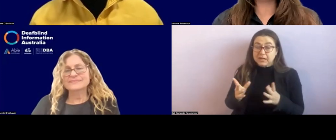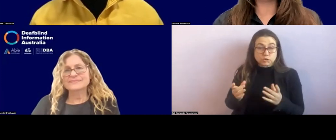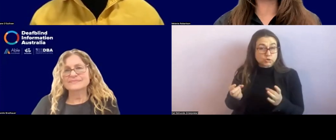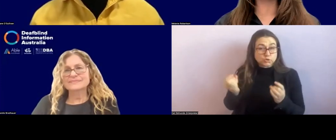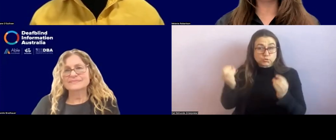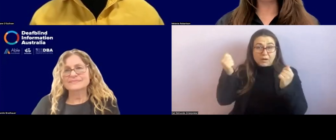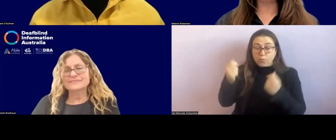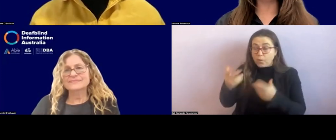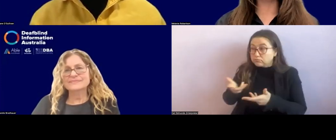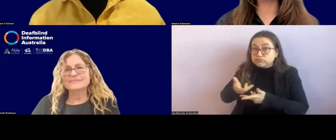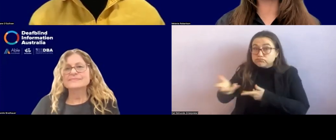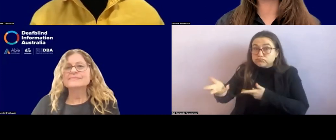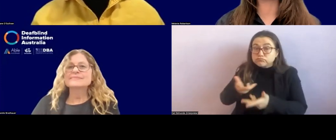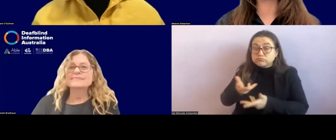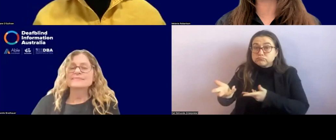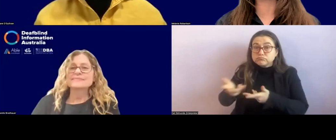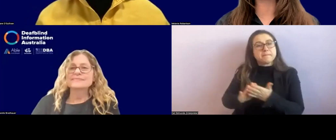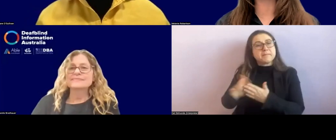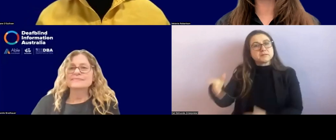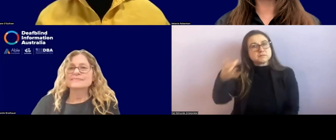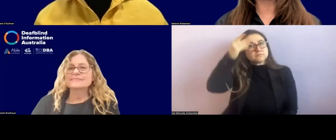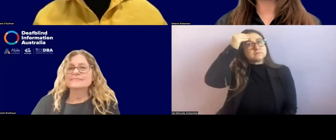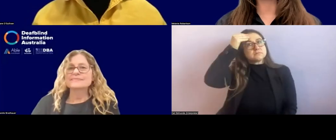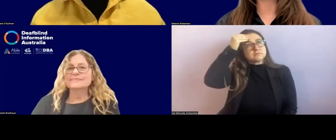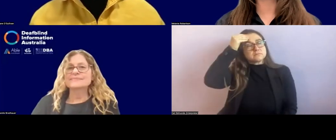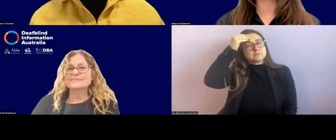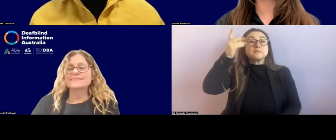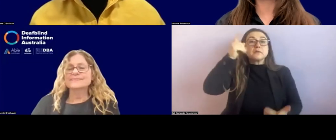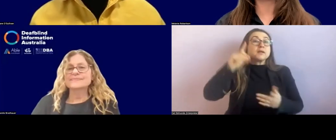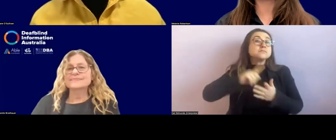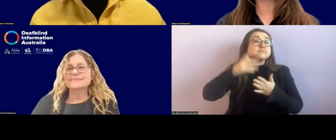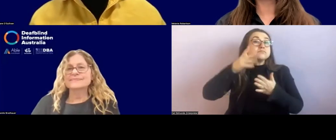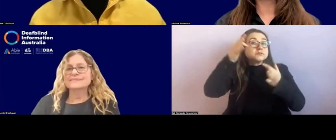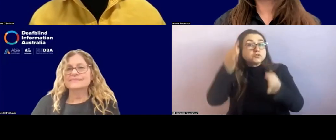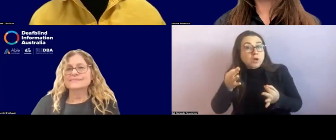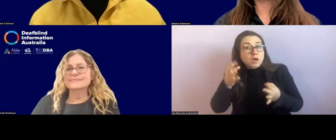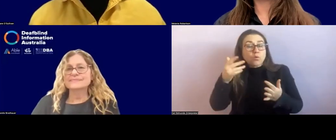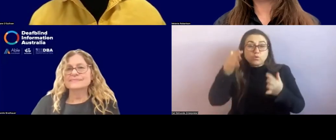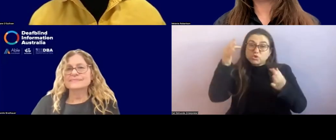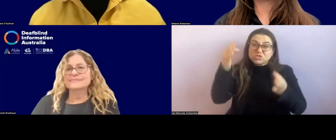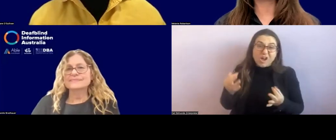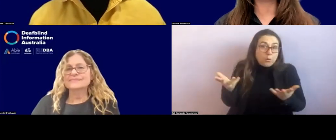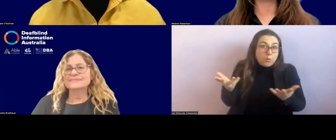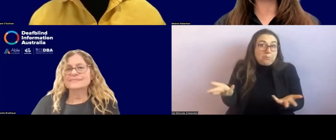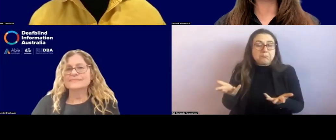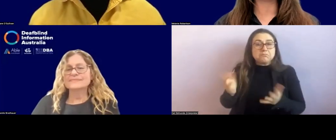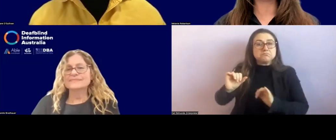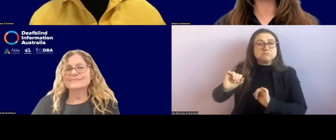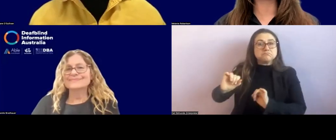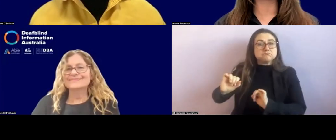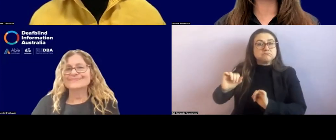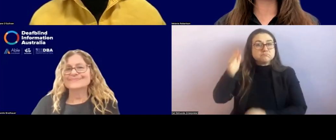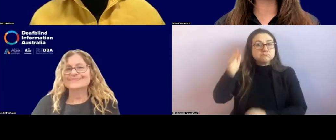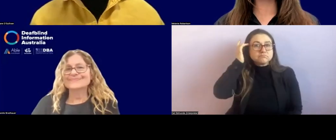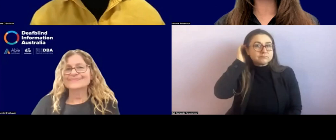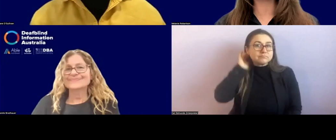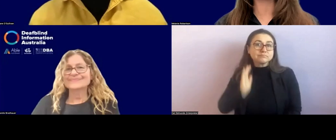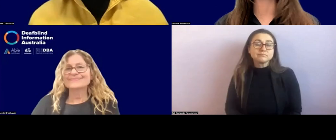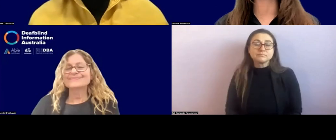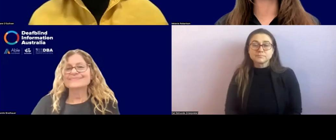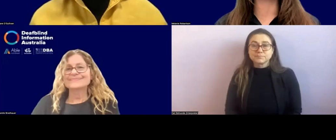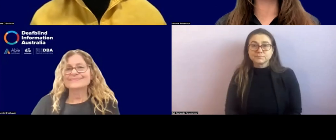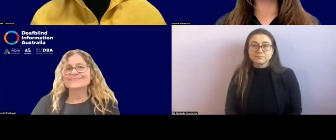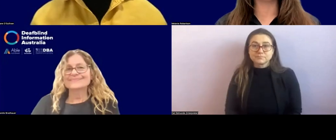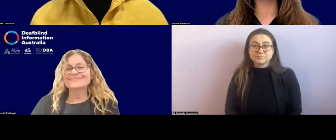you're equipped with the information and you can make decisions, um, from there. Um, and I think even, you know, when children are born,